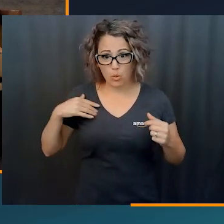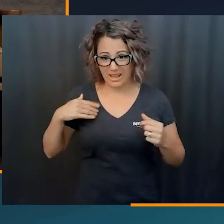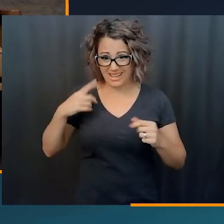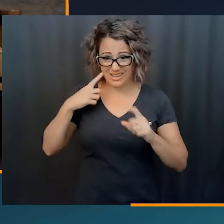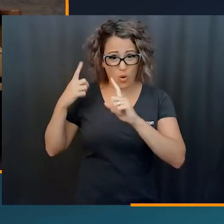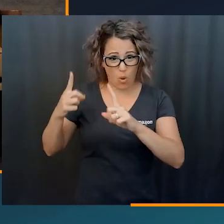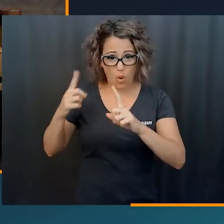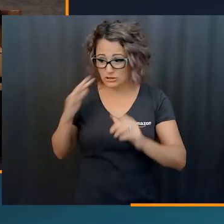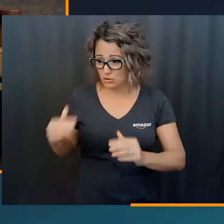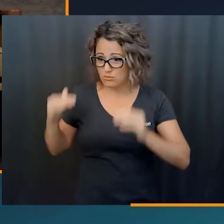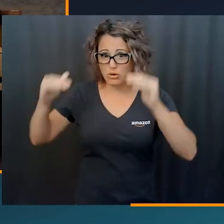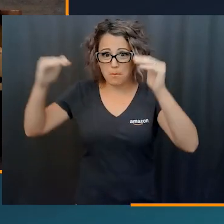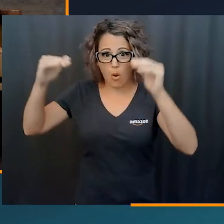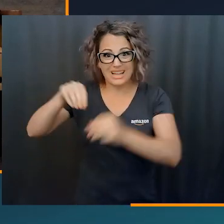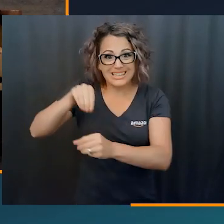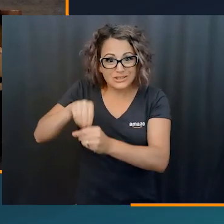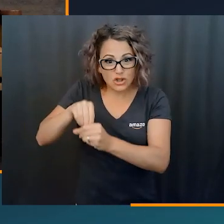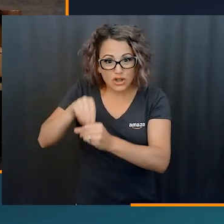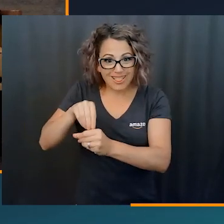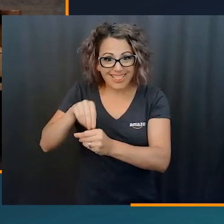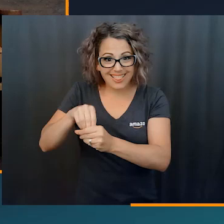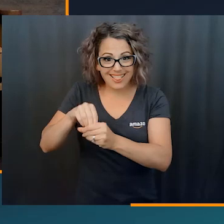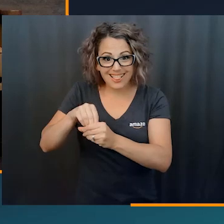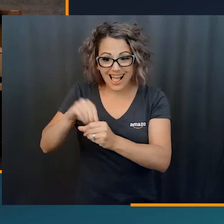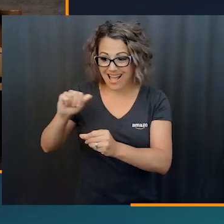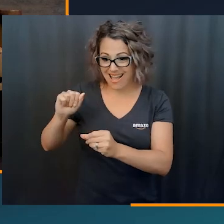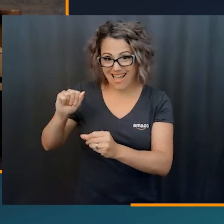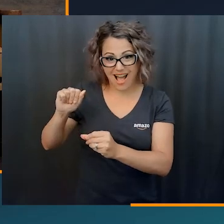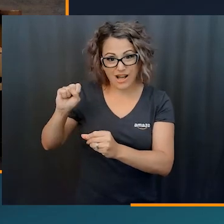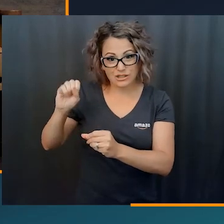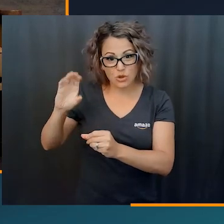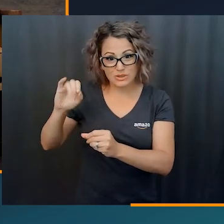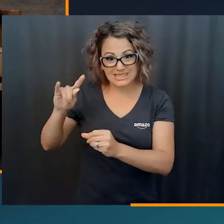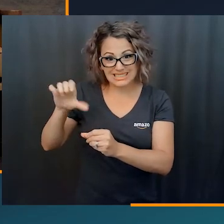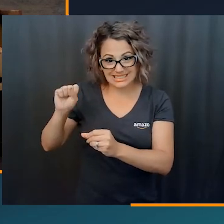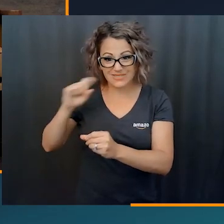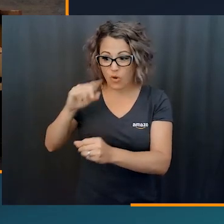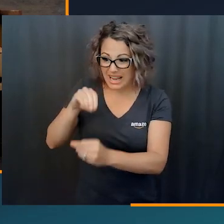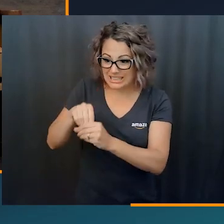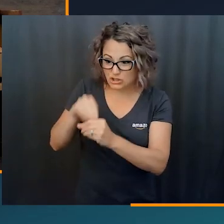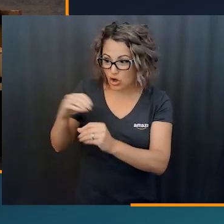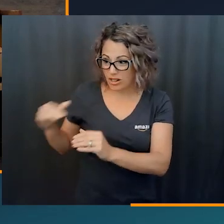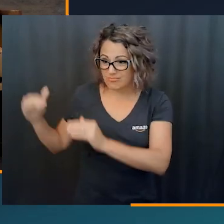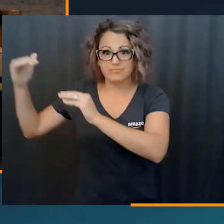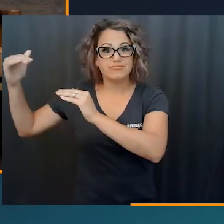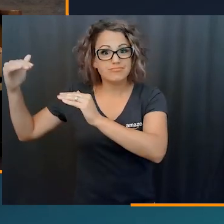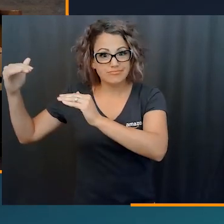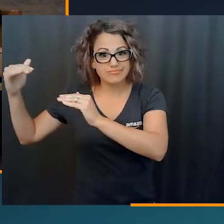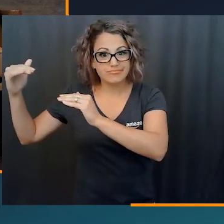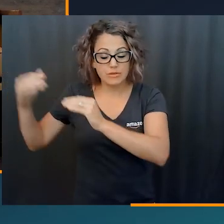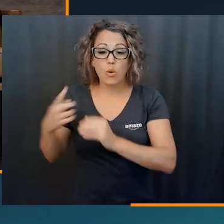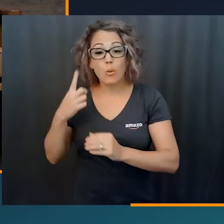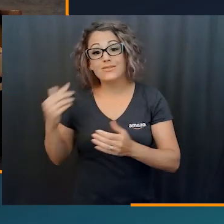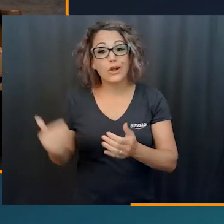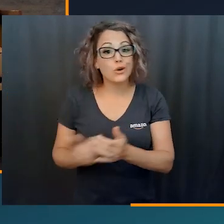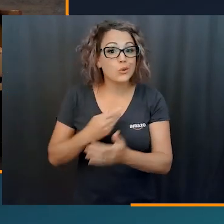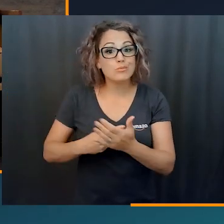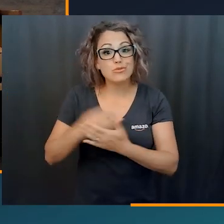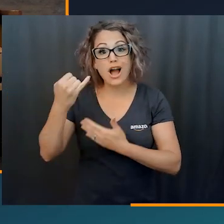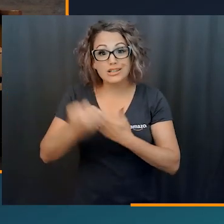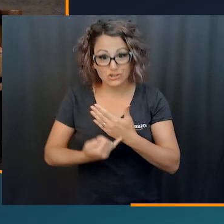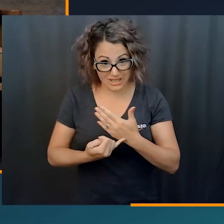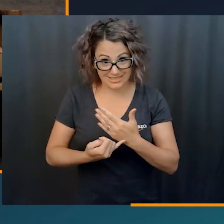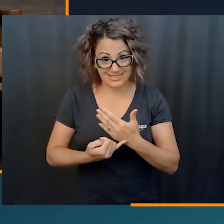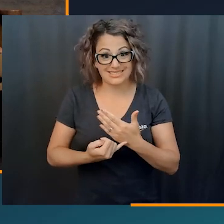as we're, I team, we promote internals. I literally send out emails weekly about opportunities geared towards